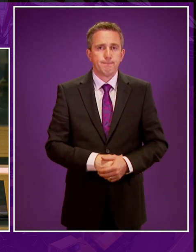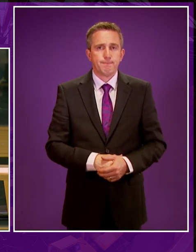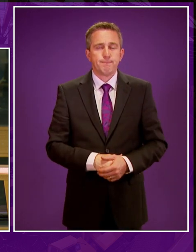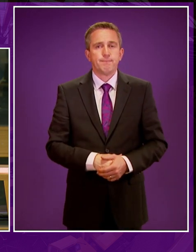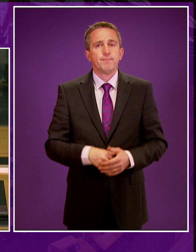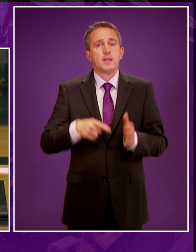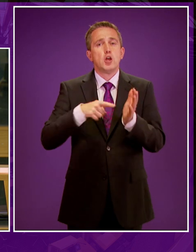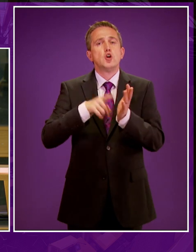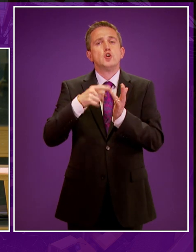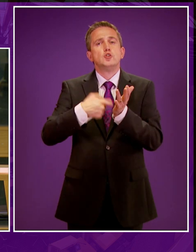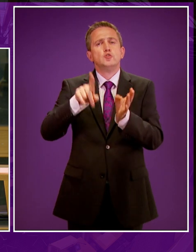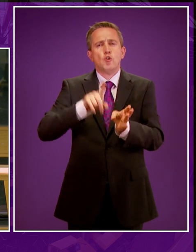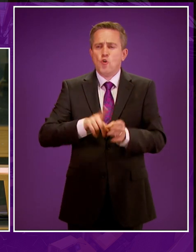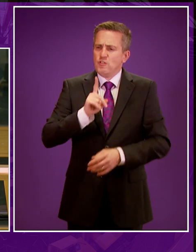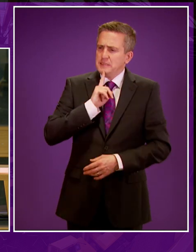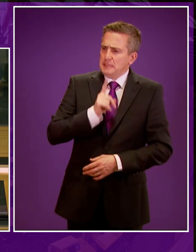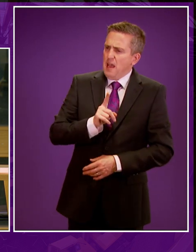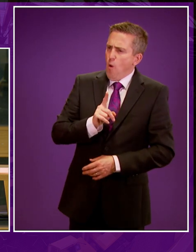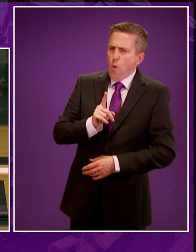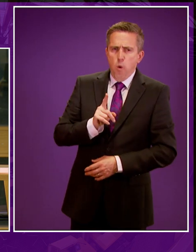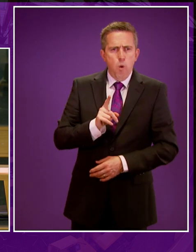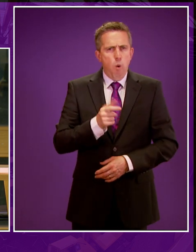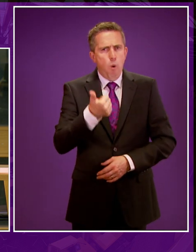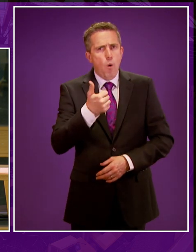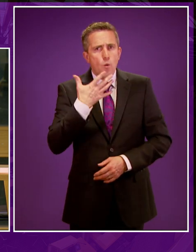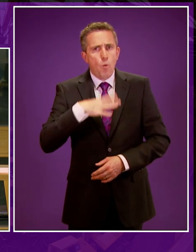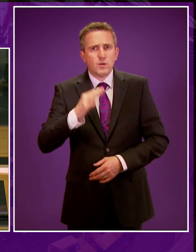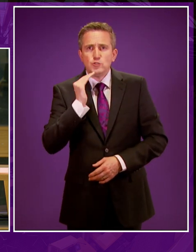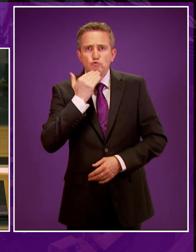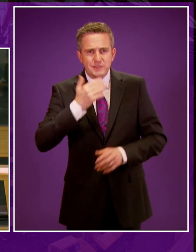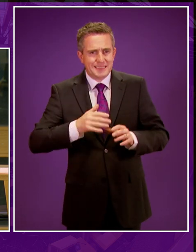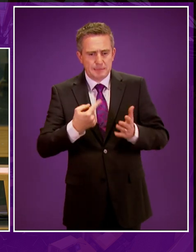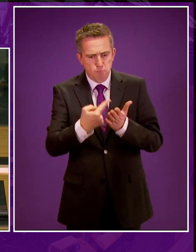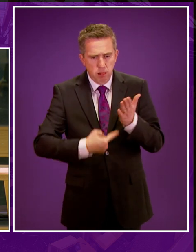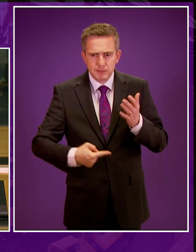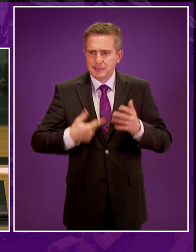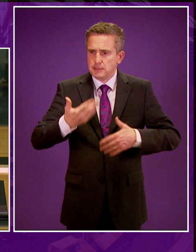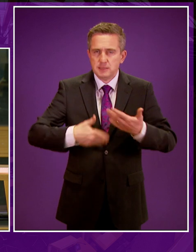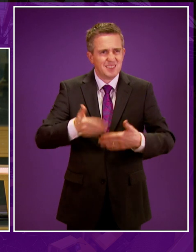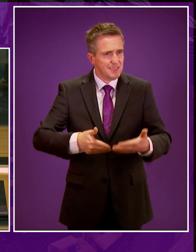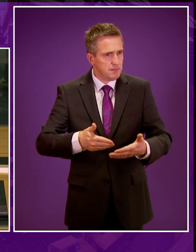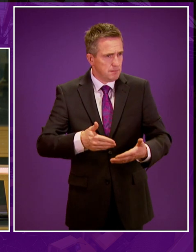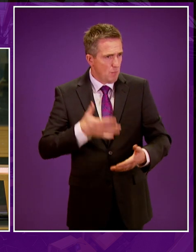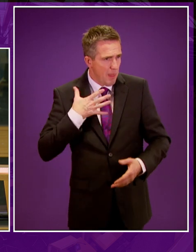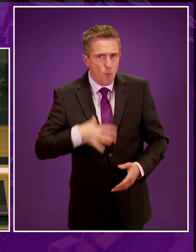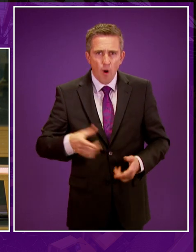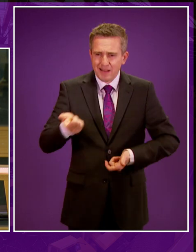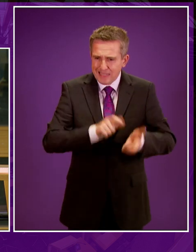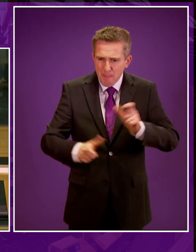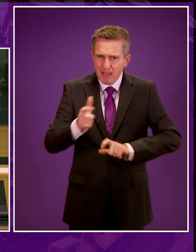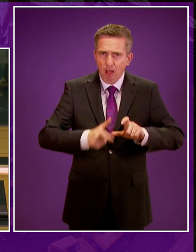Meanwhile, the Tories claim that they're in favour of green and environmental initiatives, yet they're in favour of pumping chemicals into the earth.